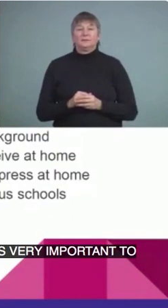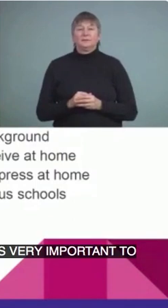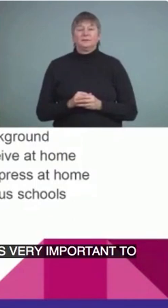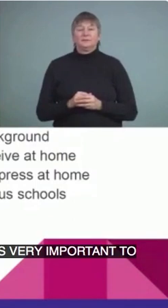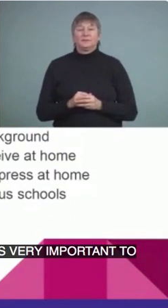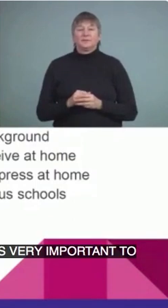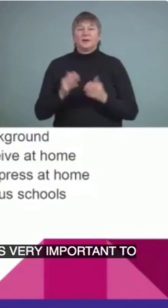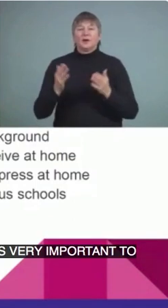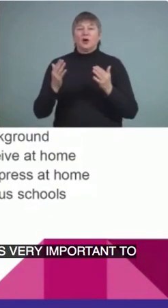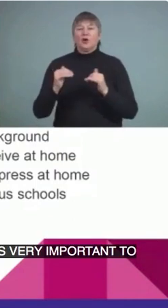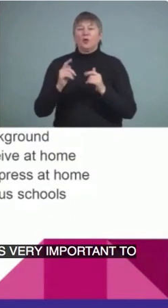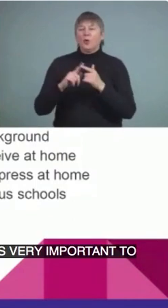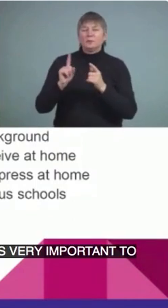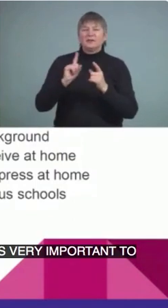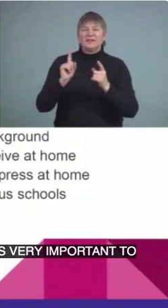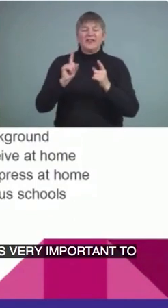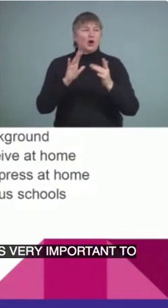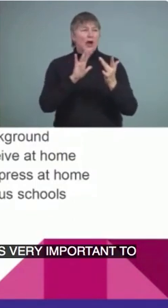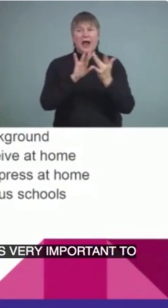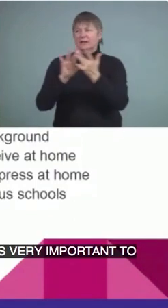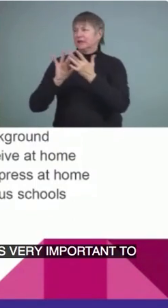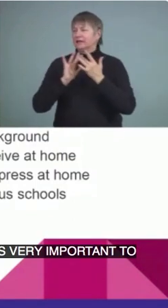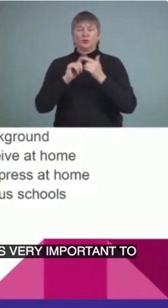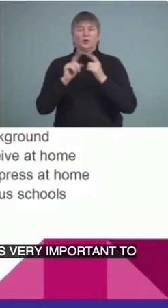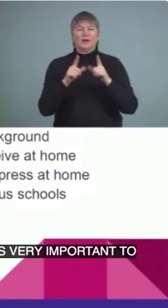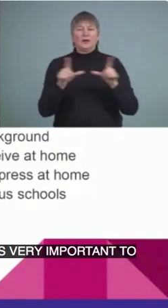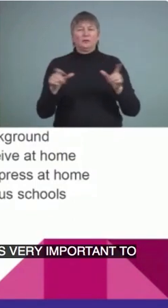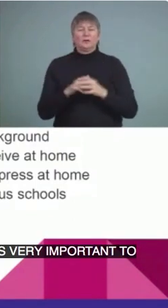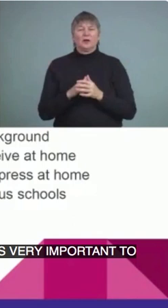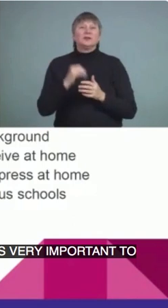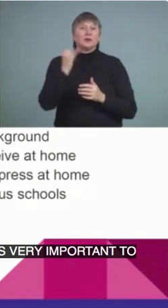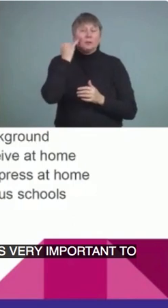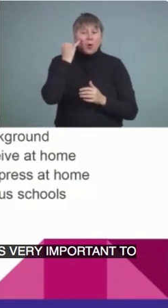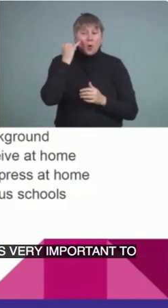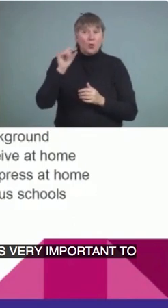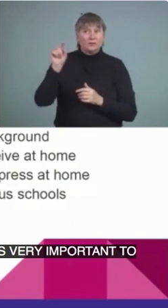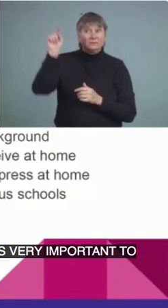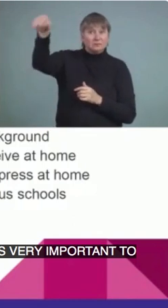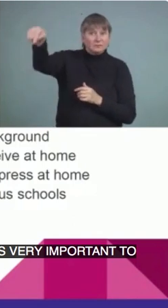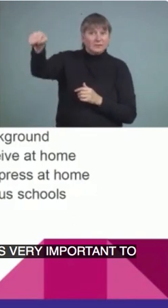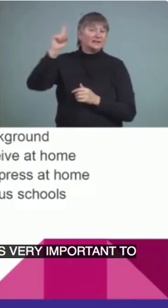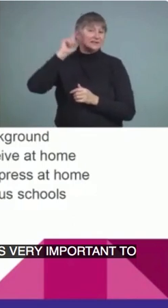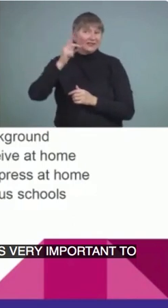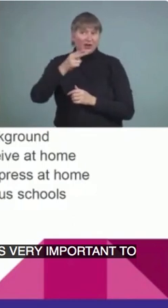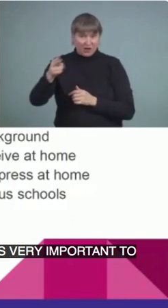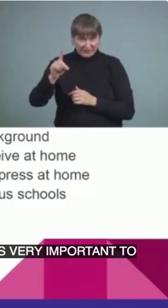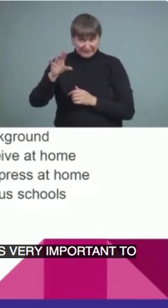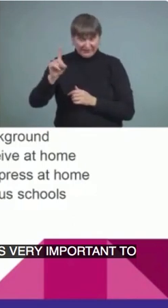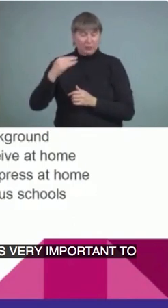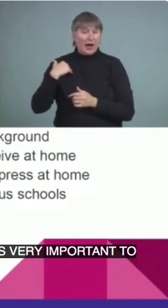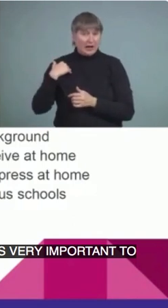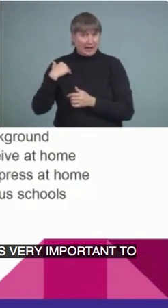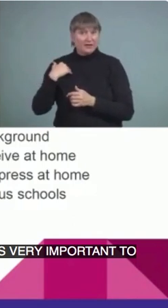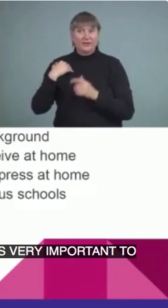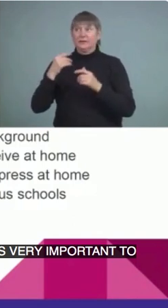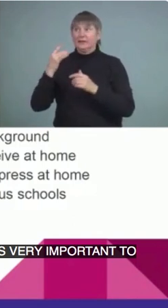where they didn't have any medical intervention if they're deaf and hard of hearing? Or is the technology that they